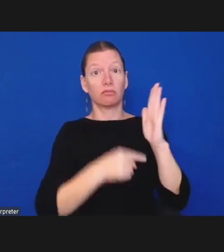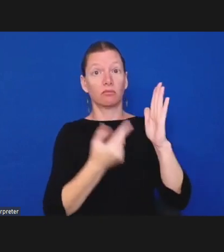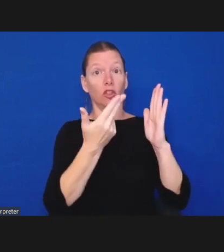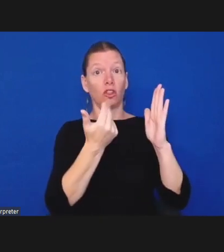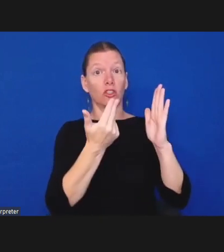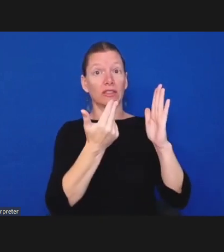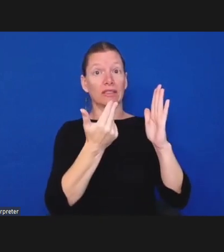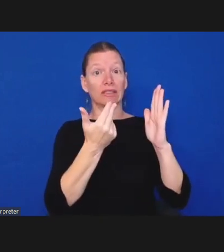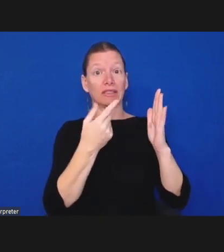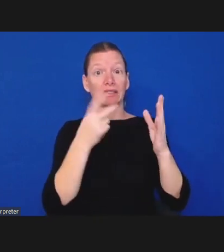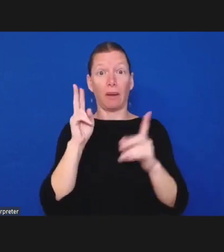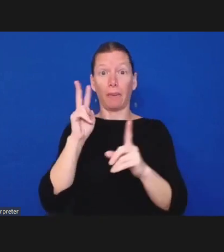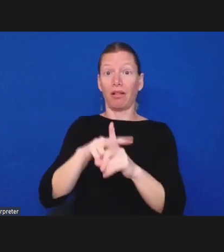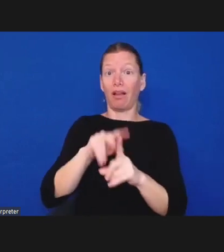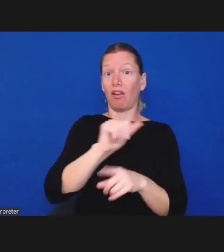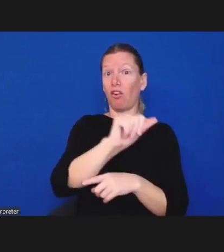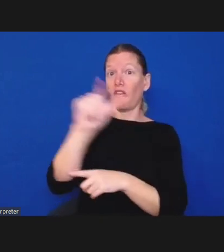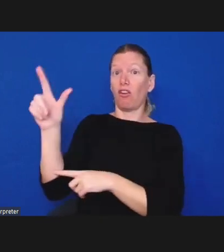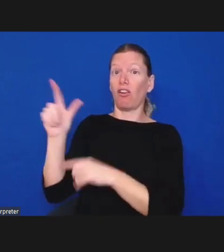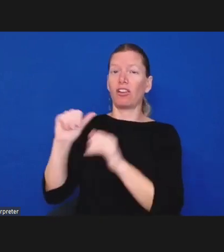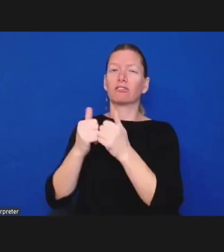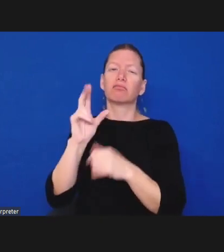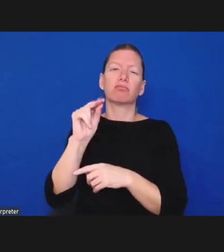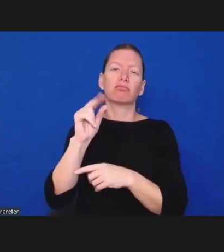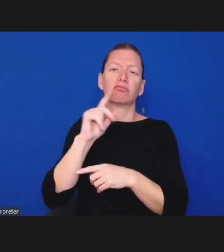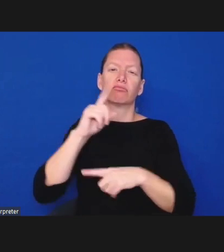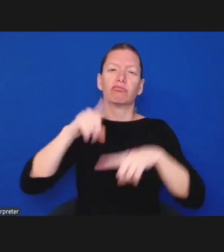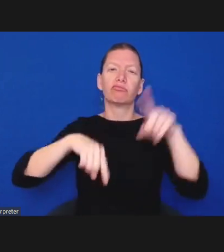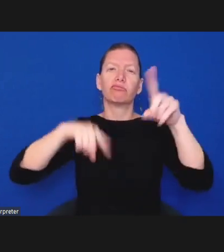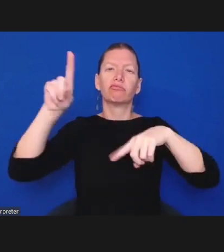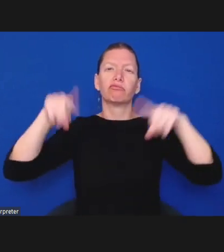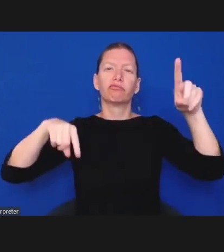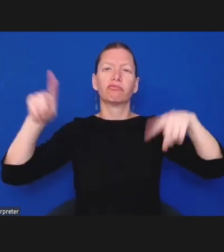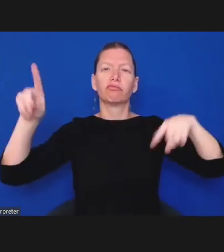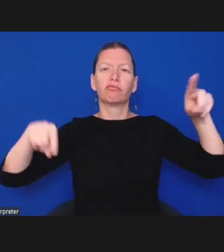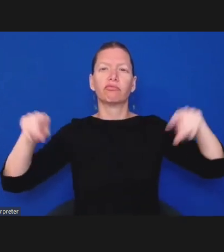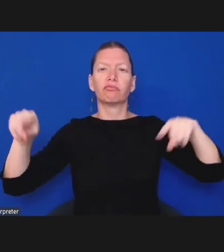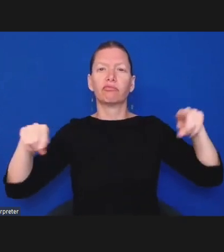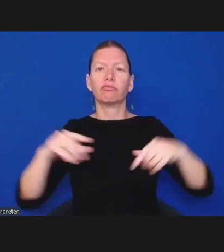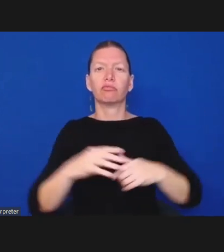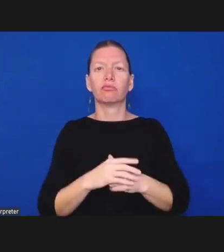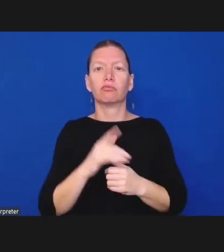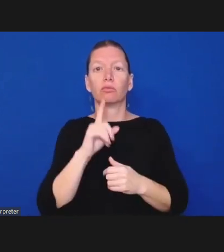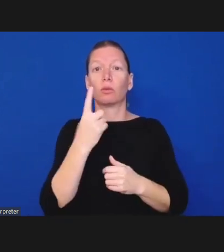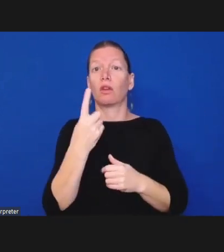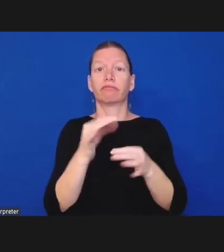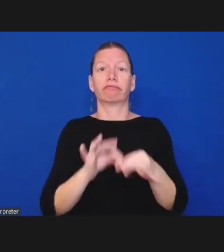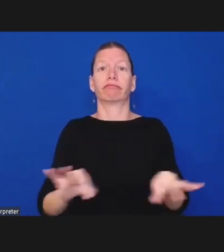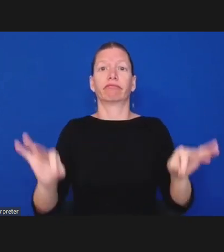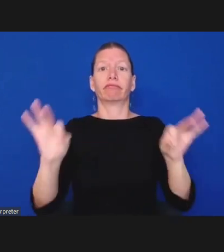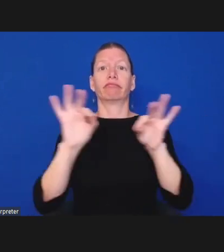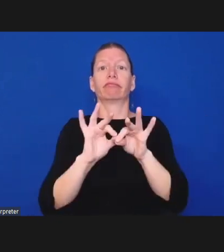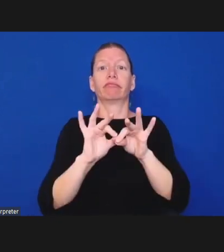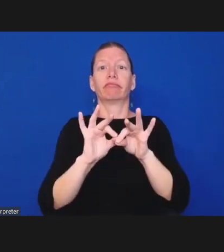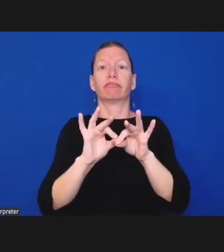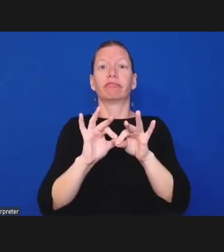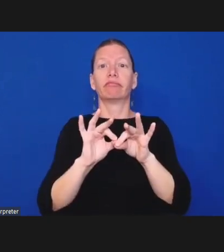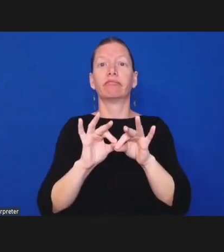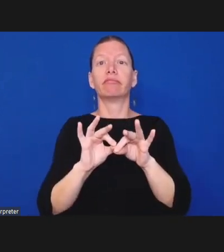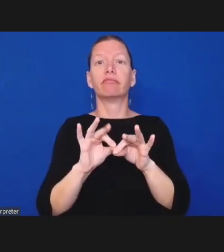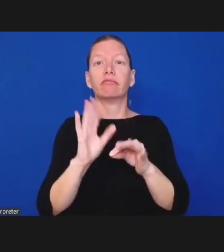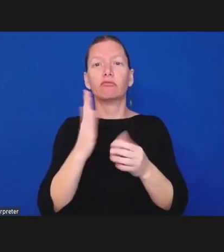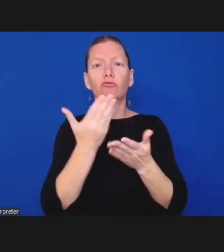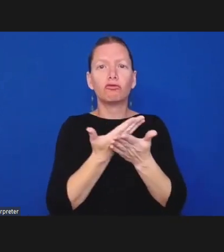adequate funding and resources to meet your mandate so again oversight agencies have different roles different